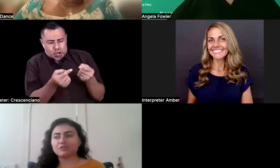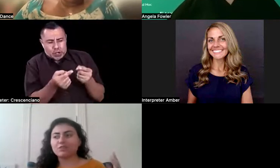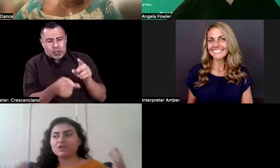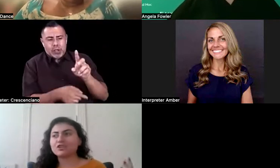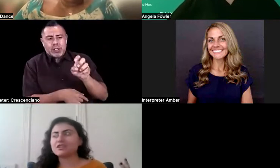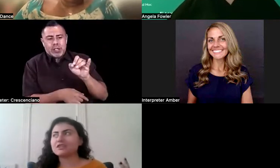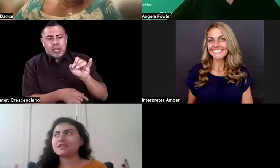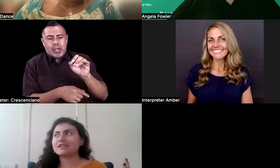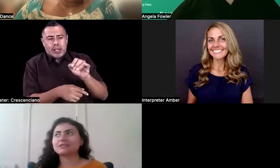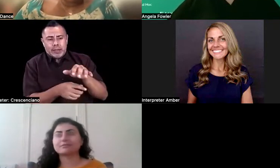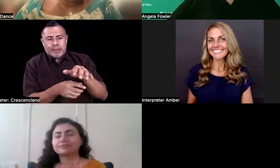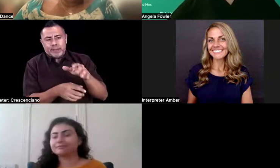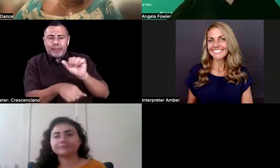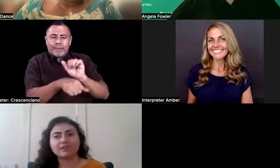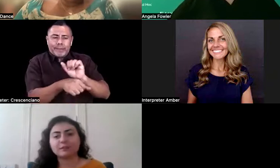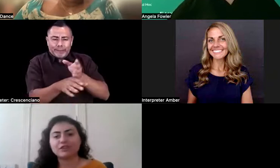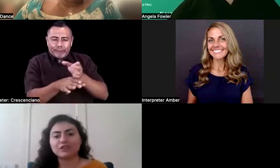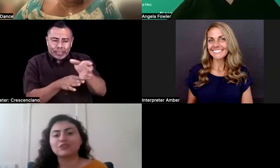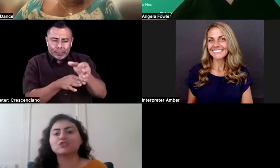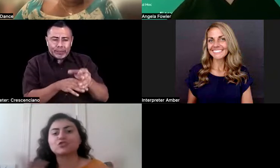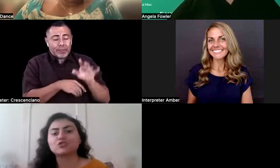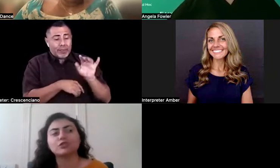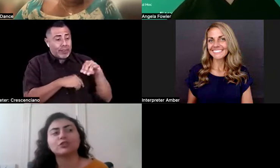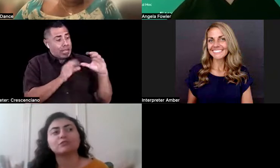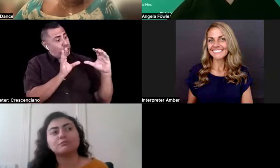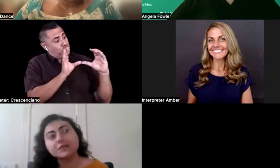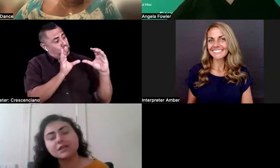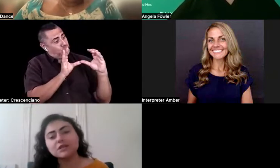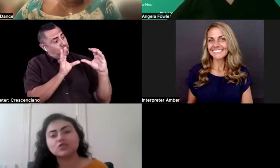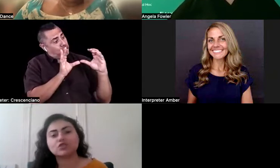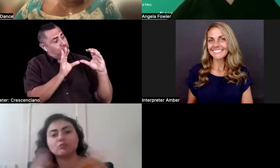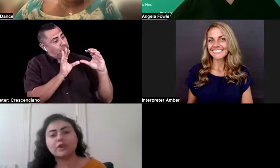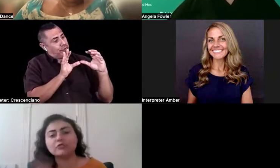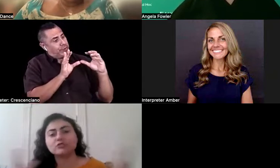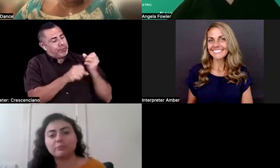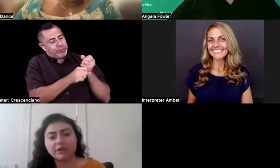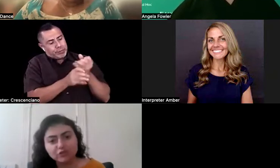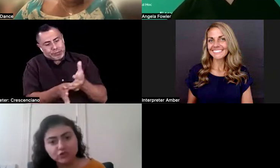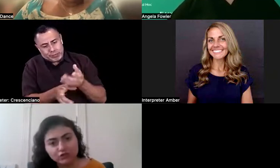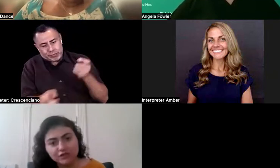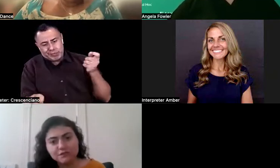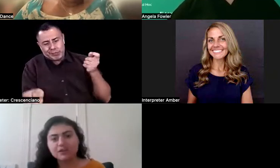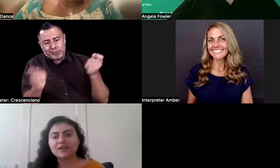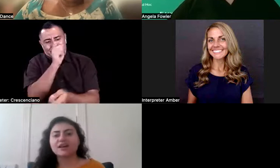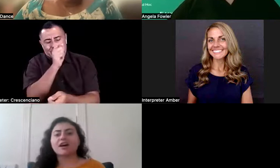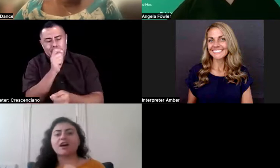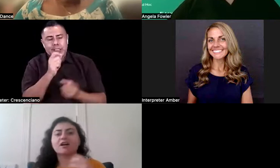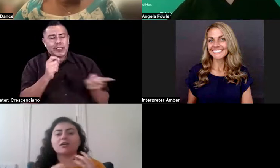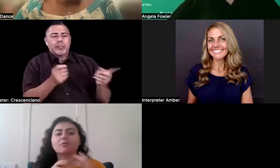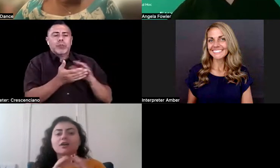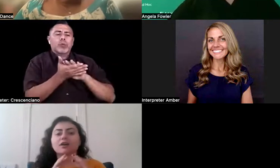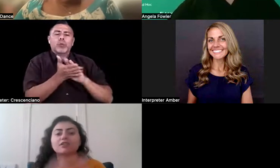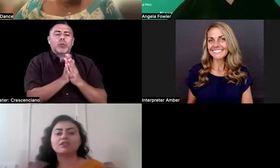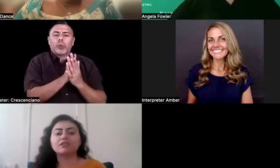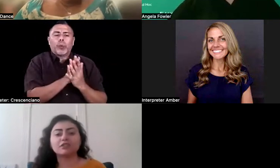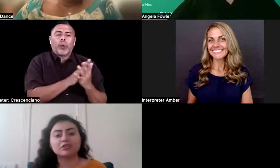making it something that it shouldn't be just way too mainstream. Um,